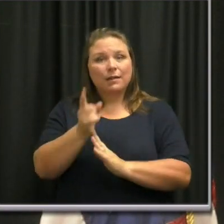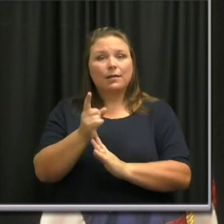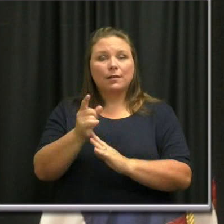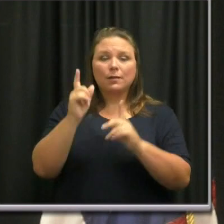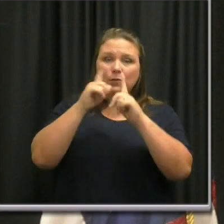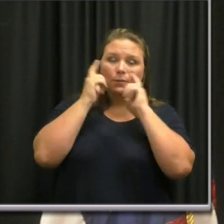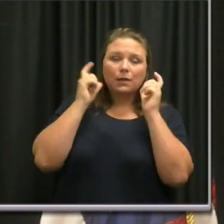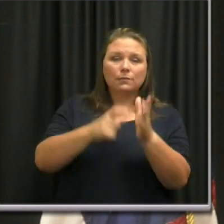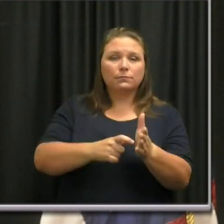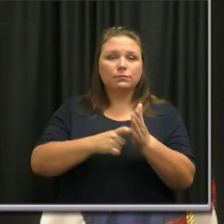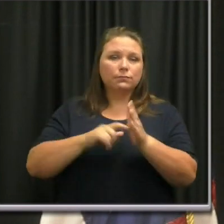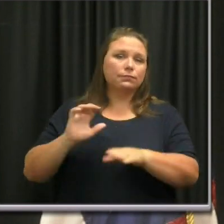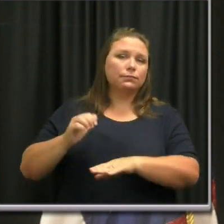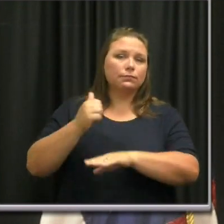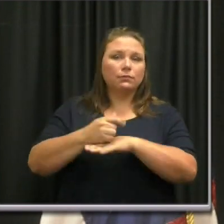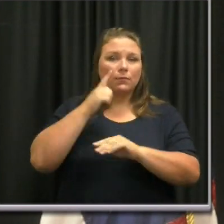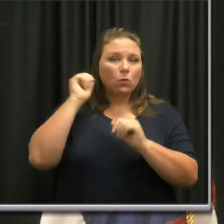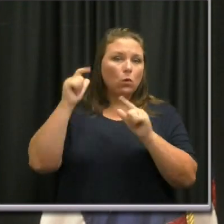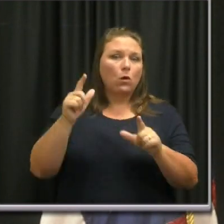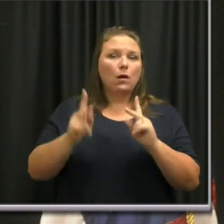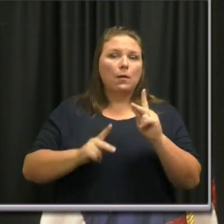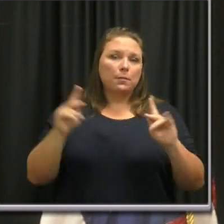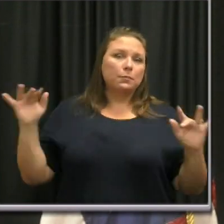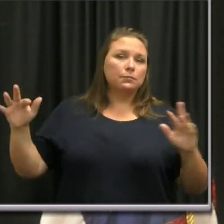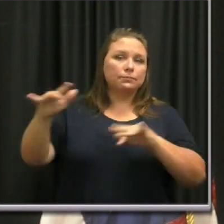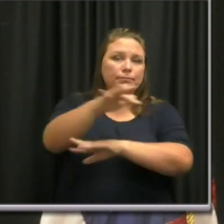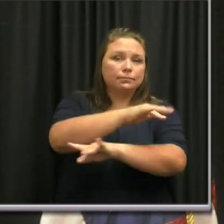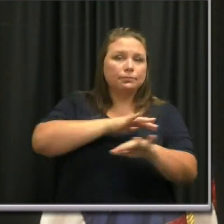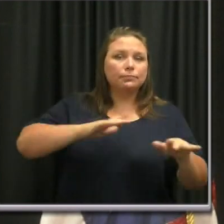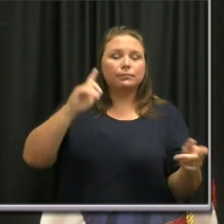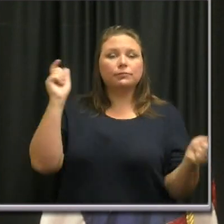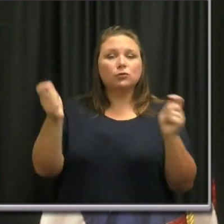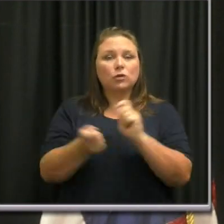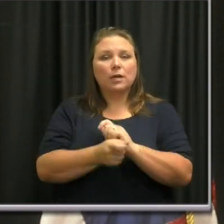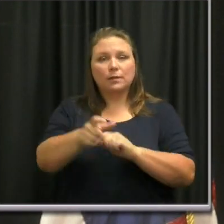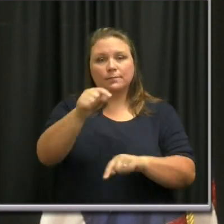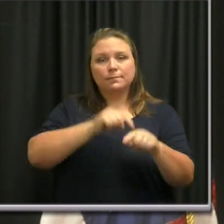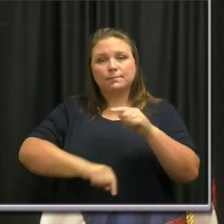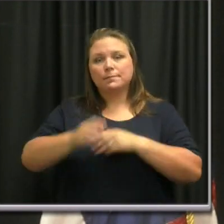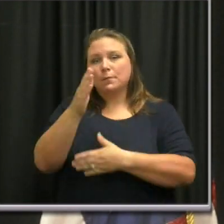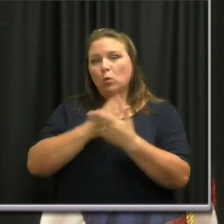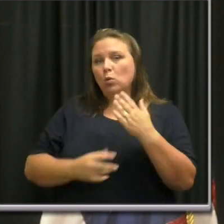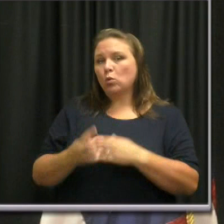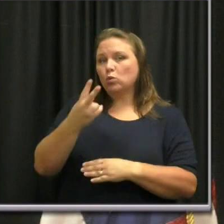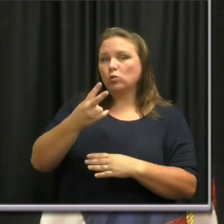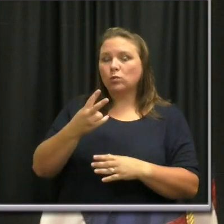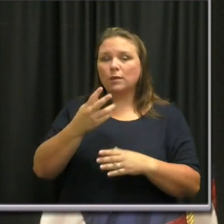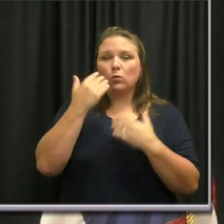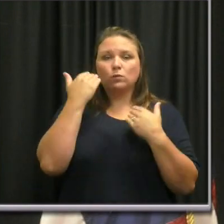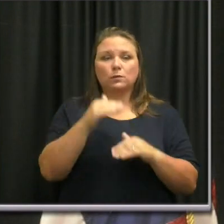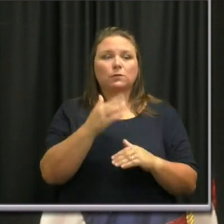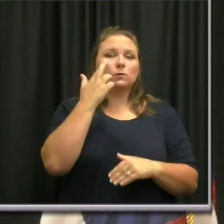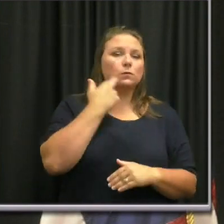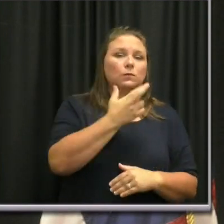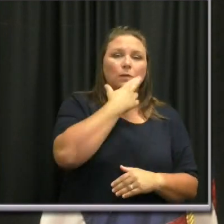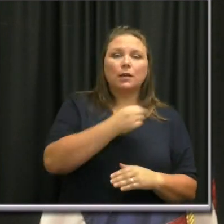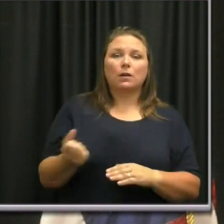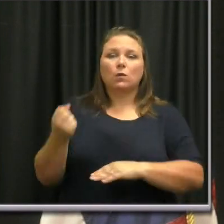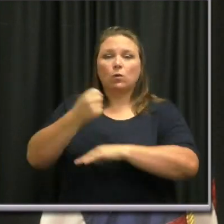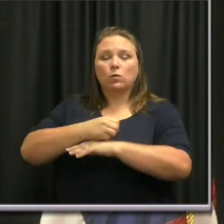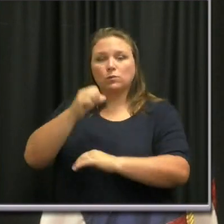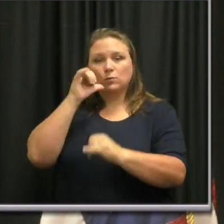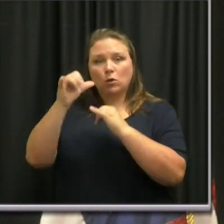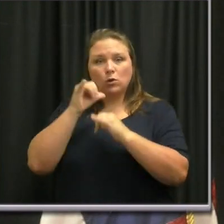masks were mandated for everyone out in public, and we went to a modified phase two that restricted dine-in restaurants and closed bars.